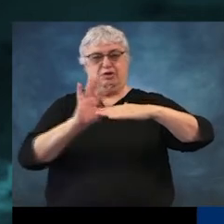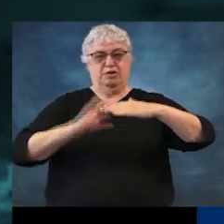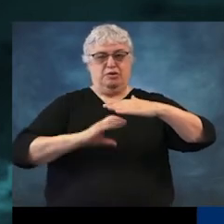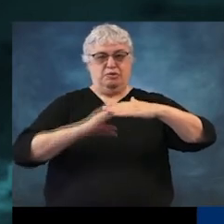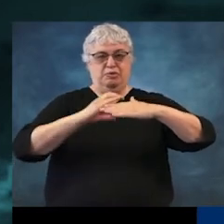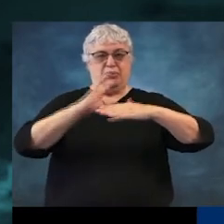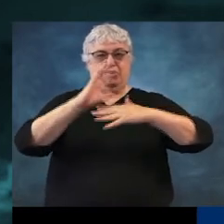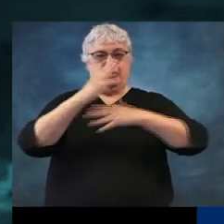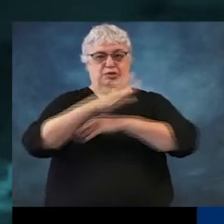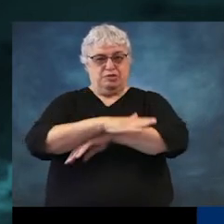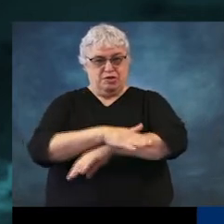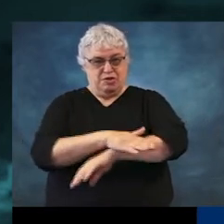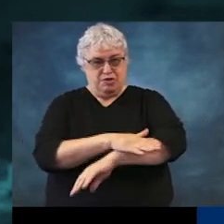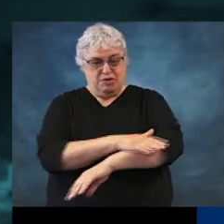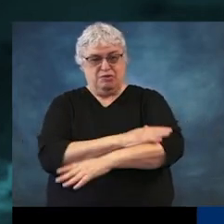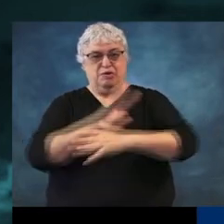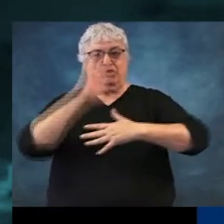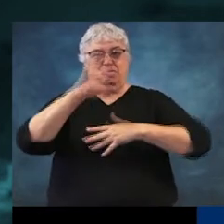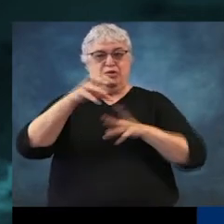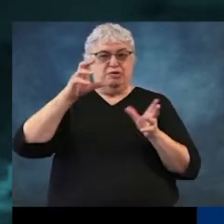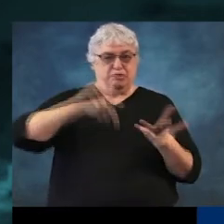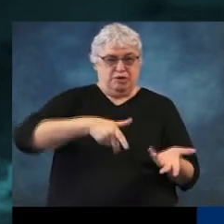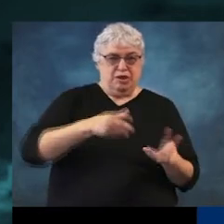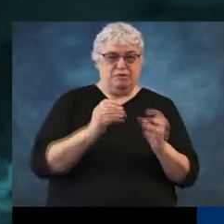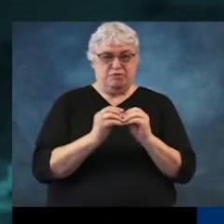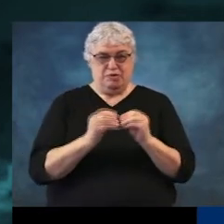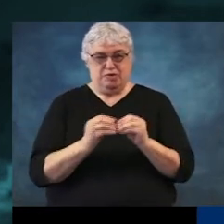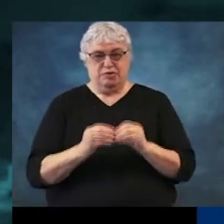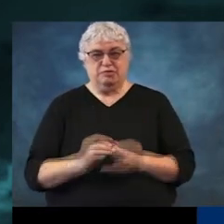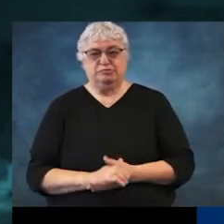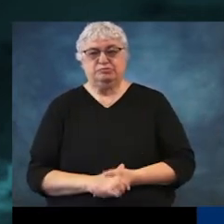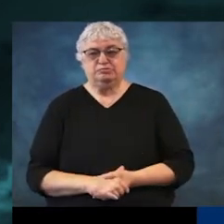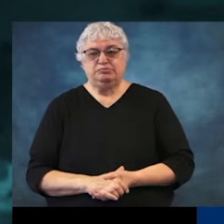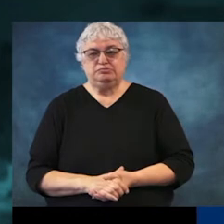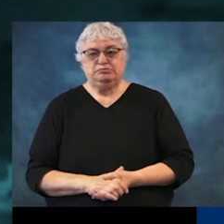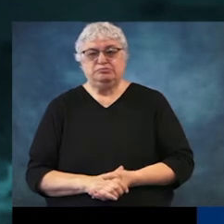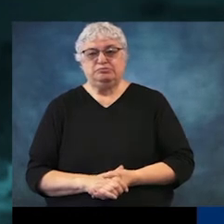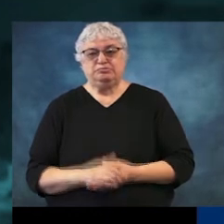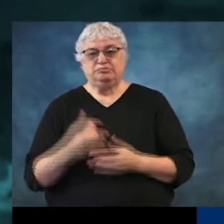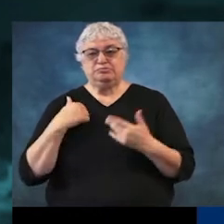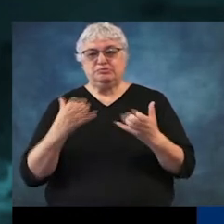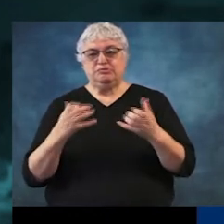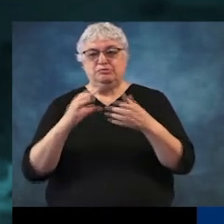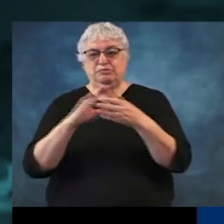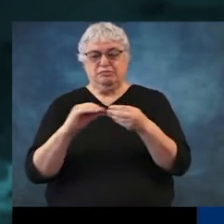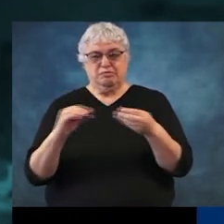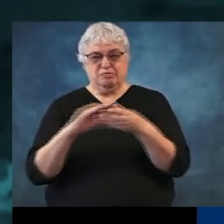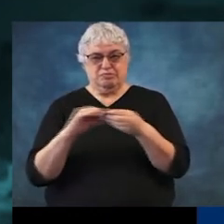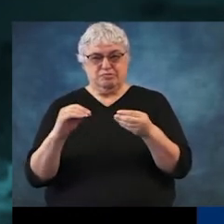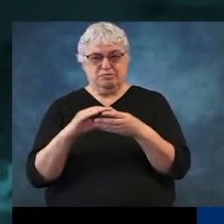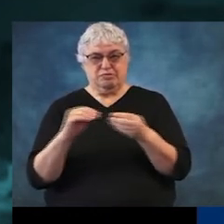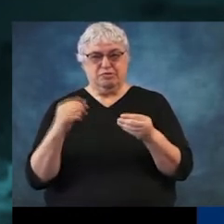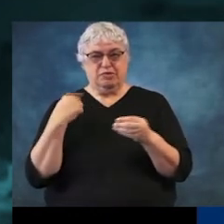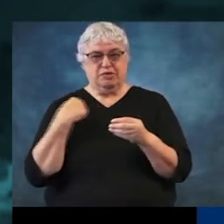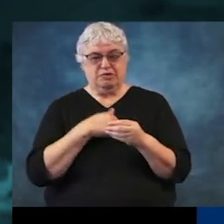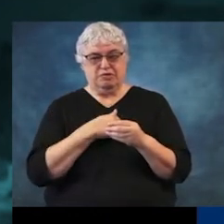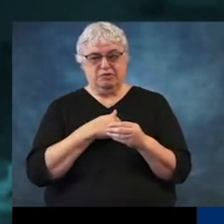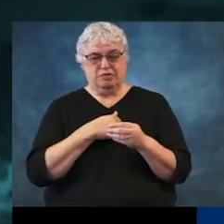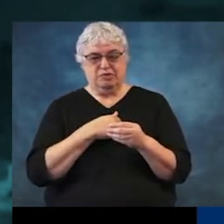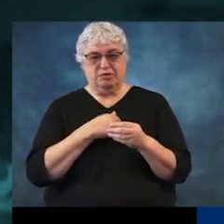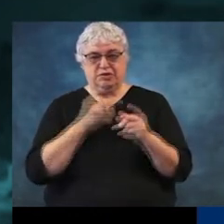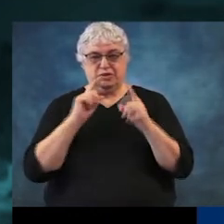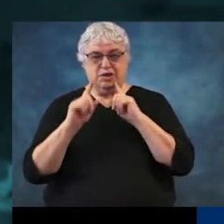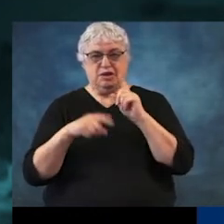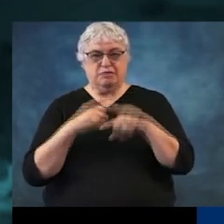portions of the state. And so you can get some really big rains. One other thing to mention about all of this is we focused a lot on